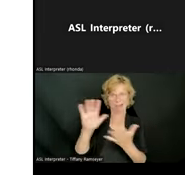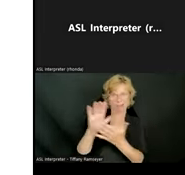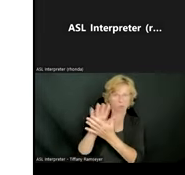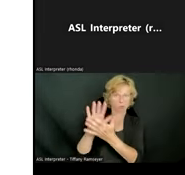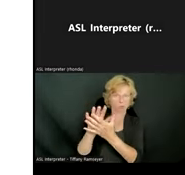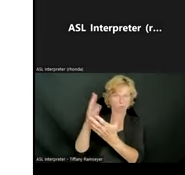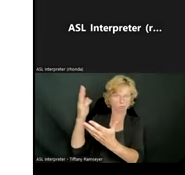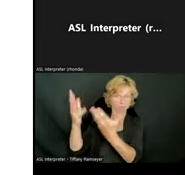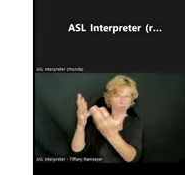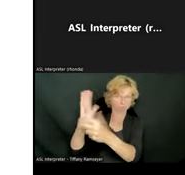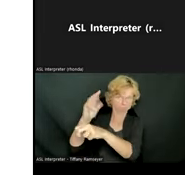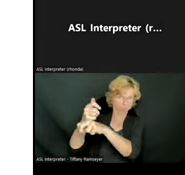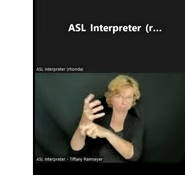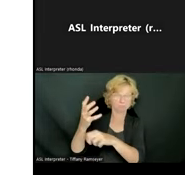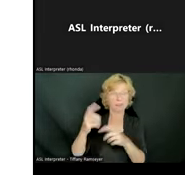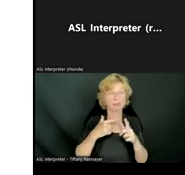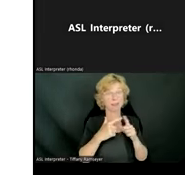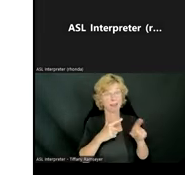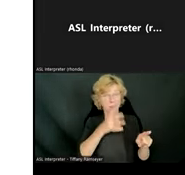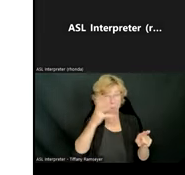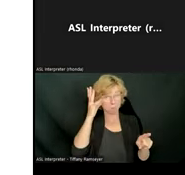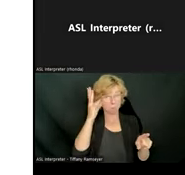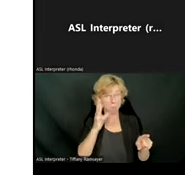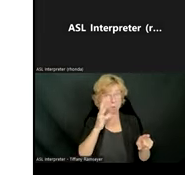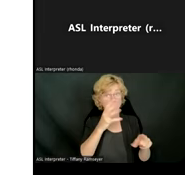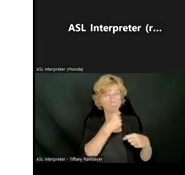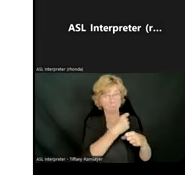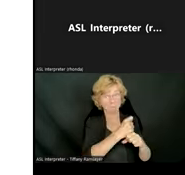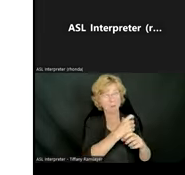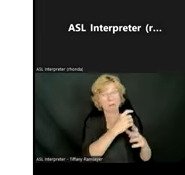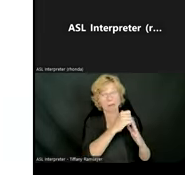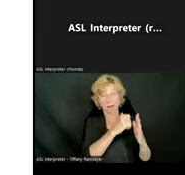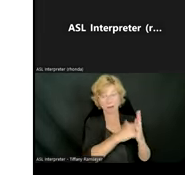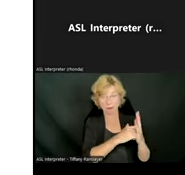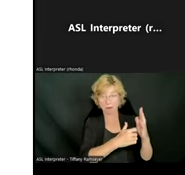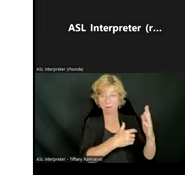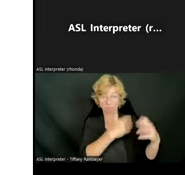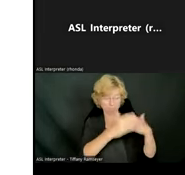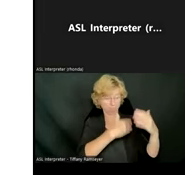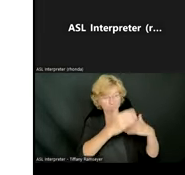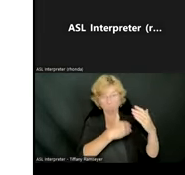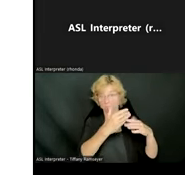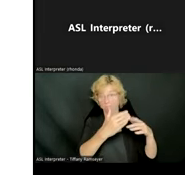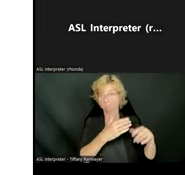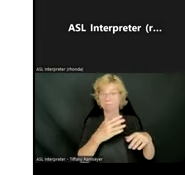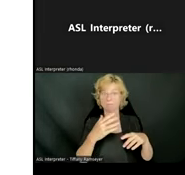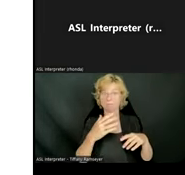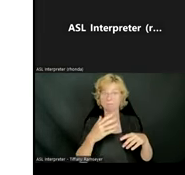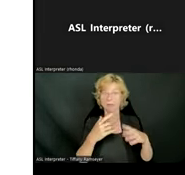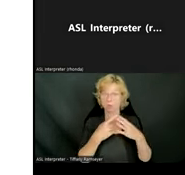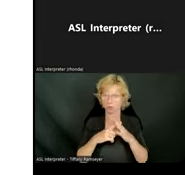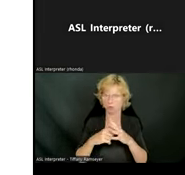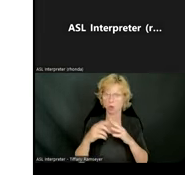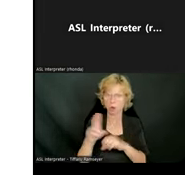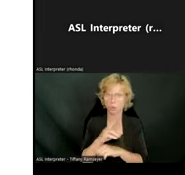parents, create that account, get it going, and start using it at home with your students. I like